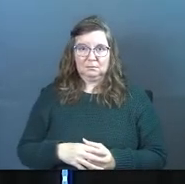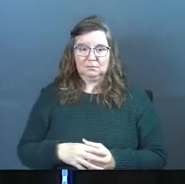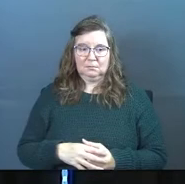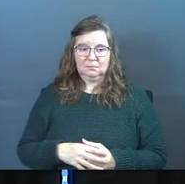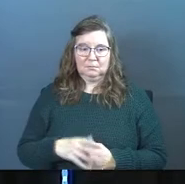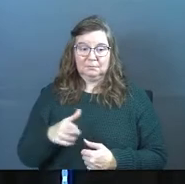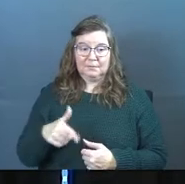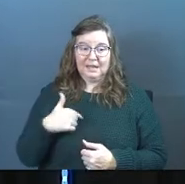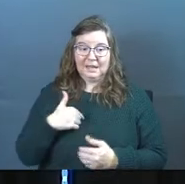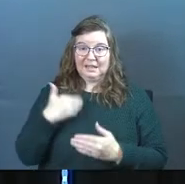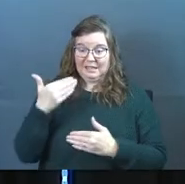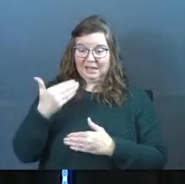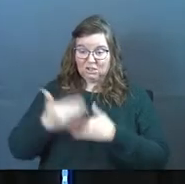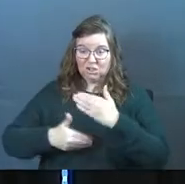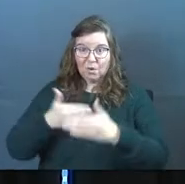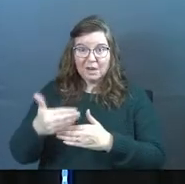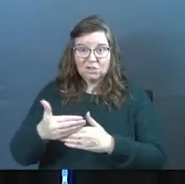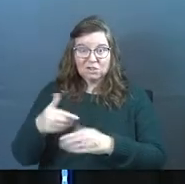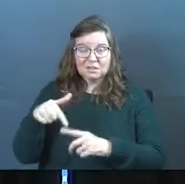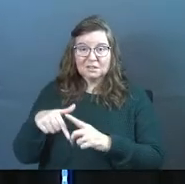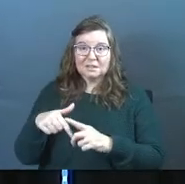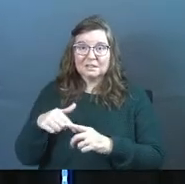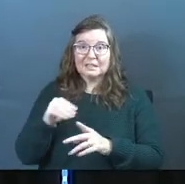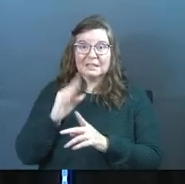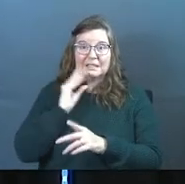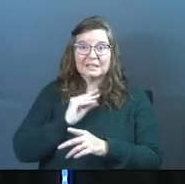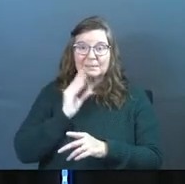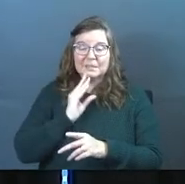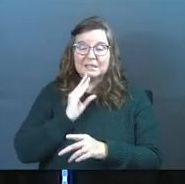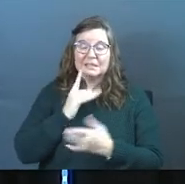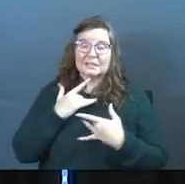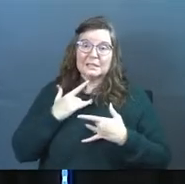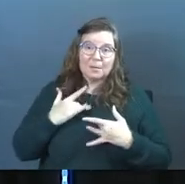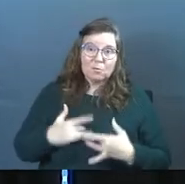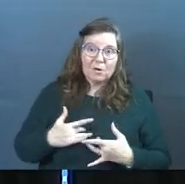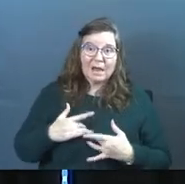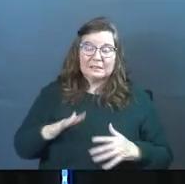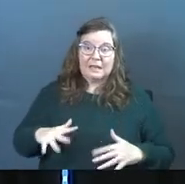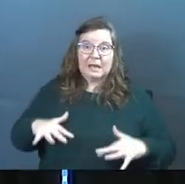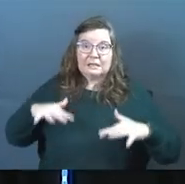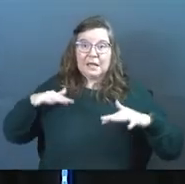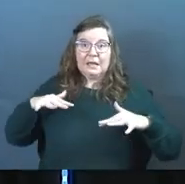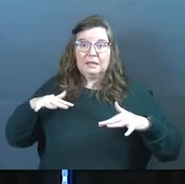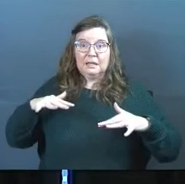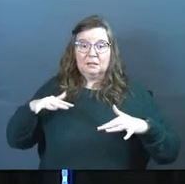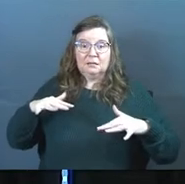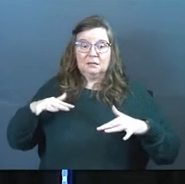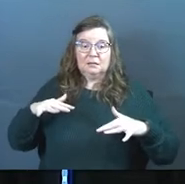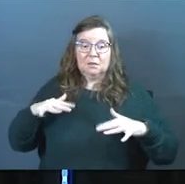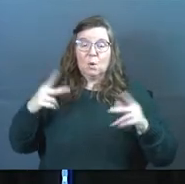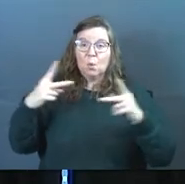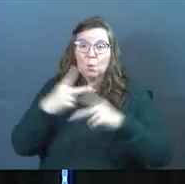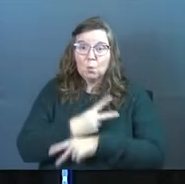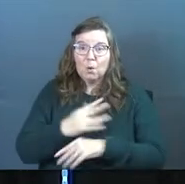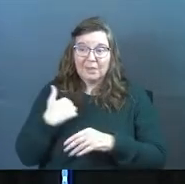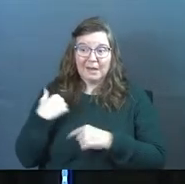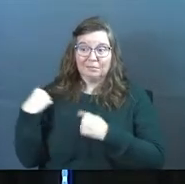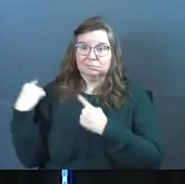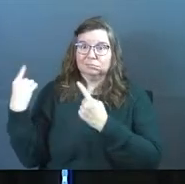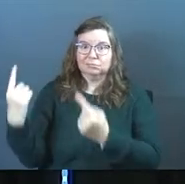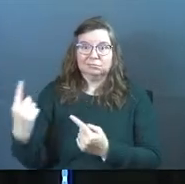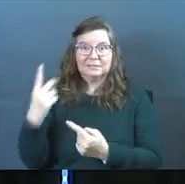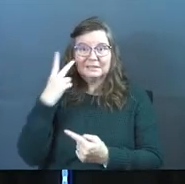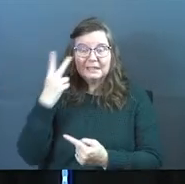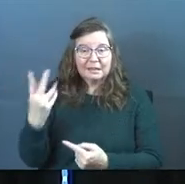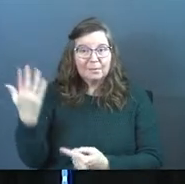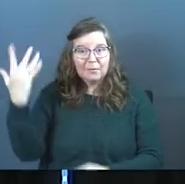and this next generation is experiencing depression and anxiety worse than we've ever seen